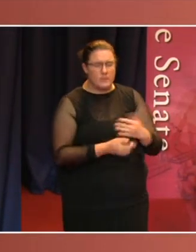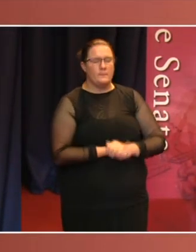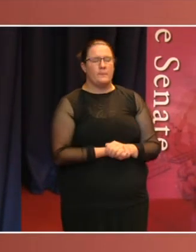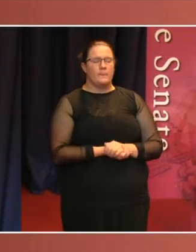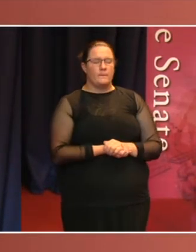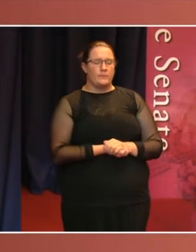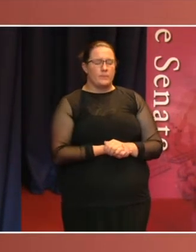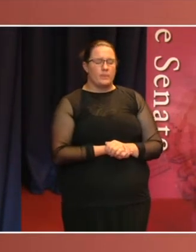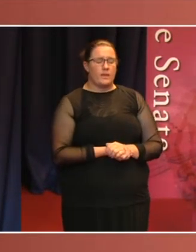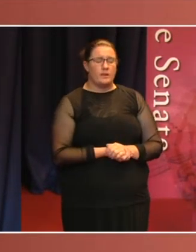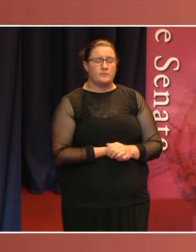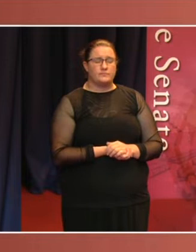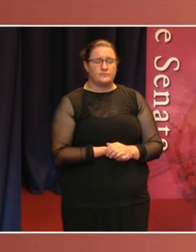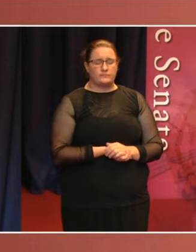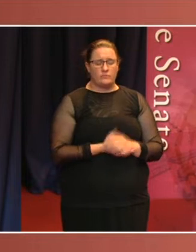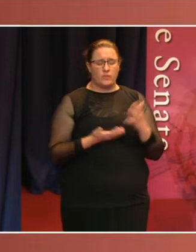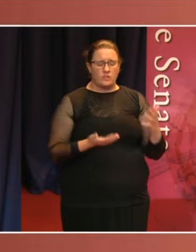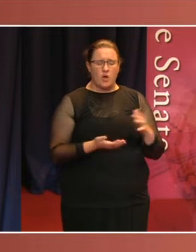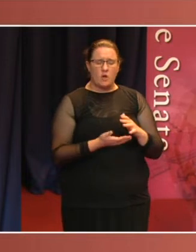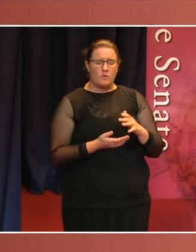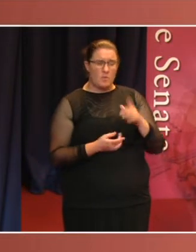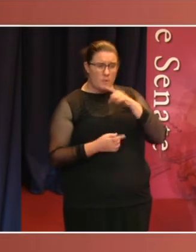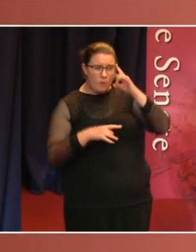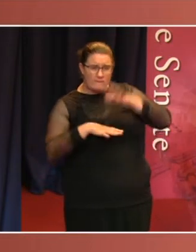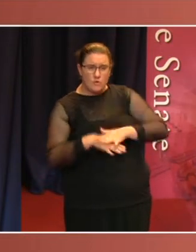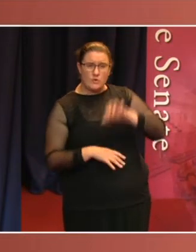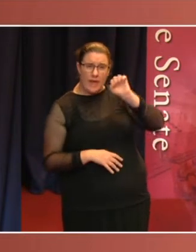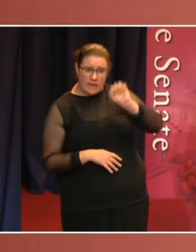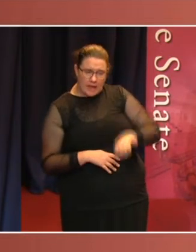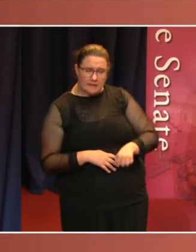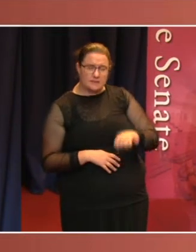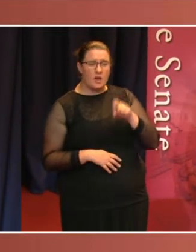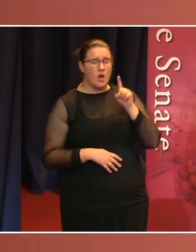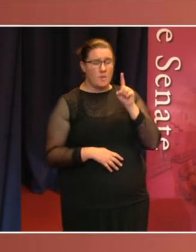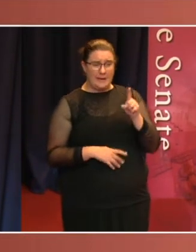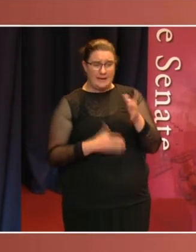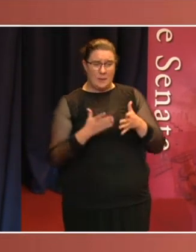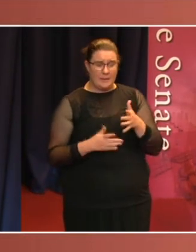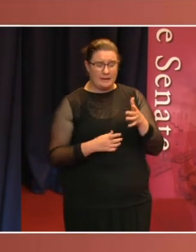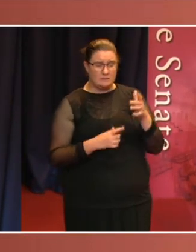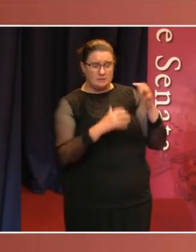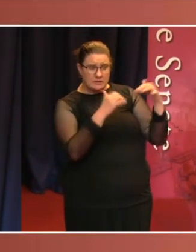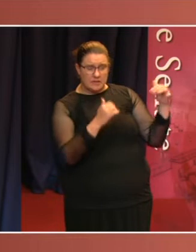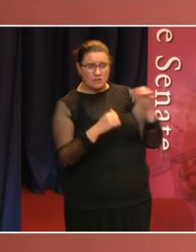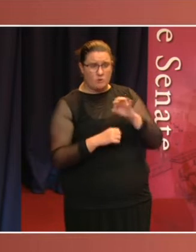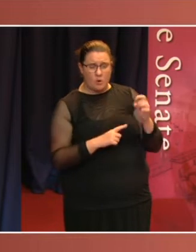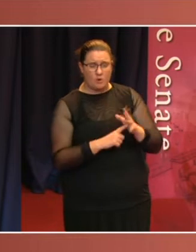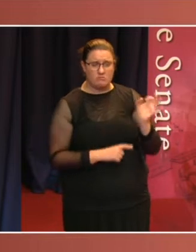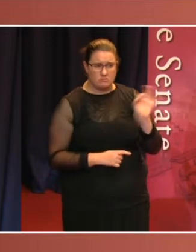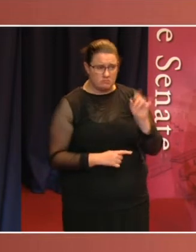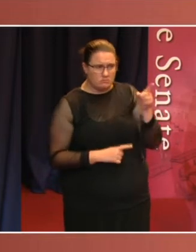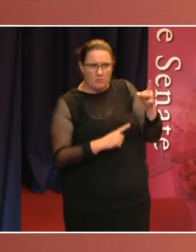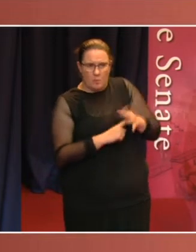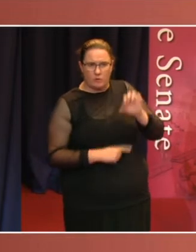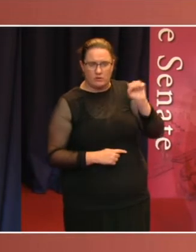the Senate is not important in the public's democratic engagement. In fact, the Senate,